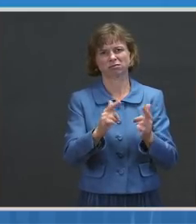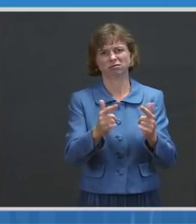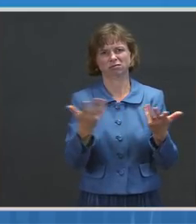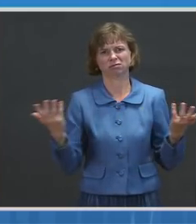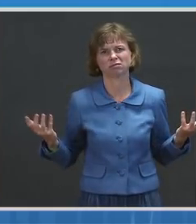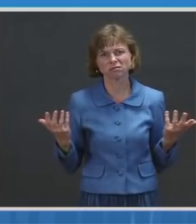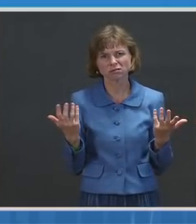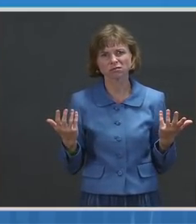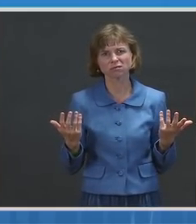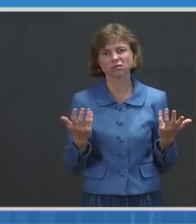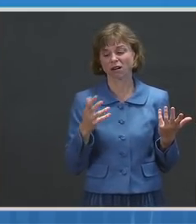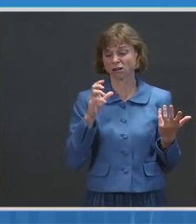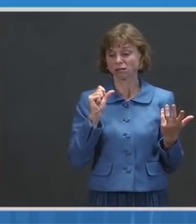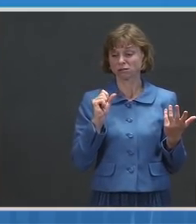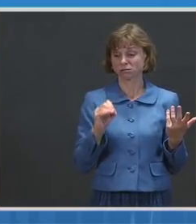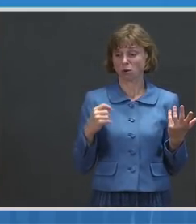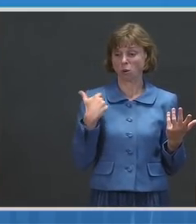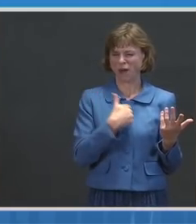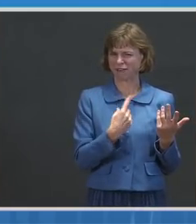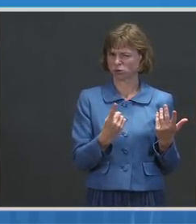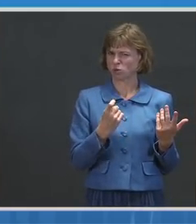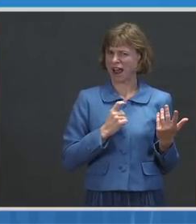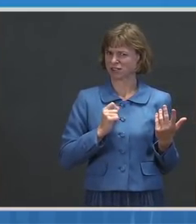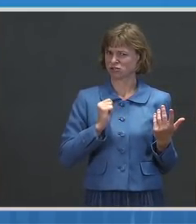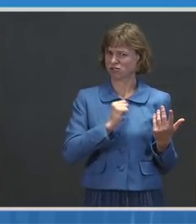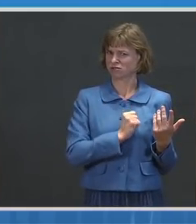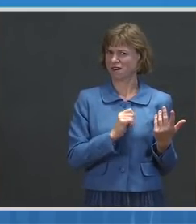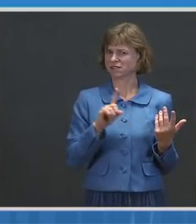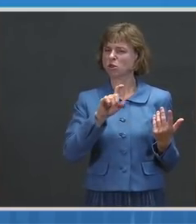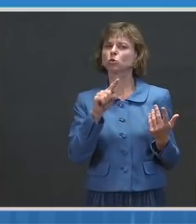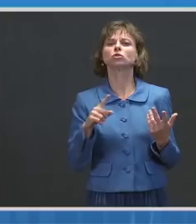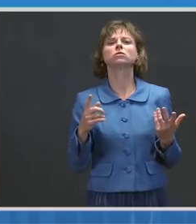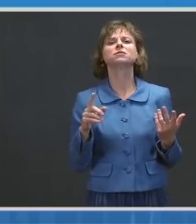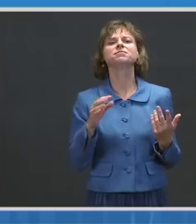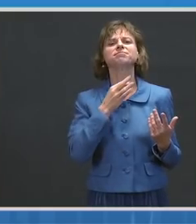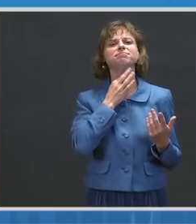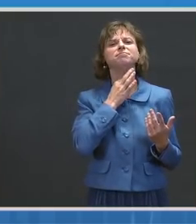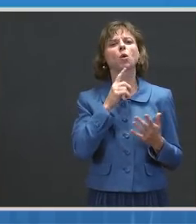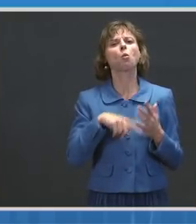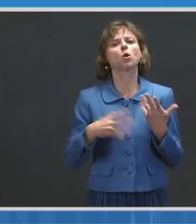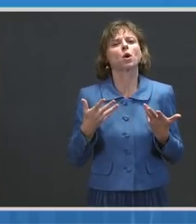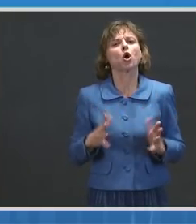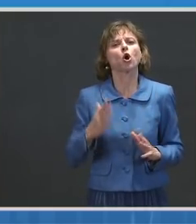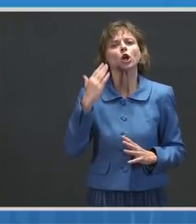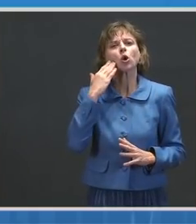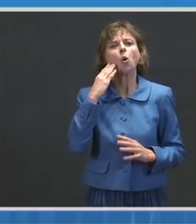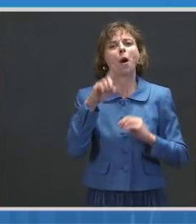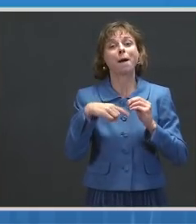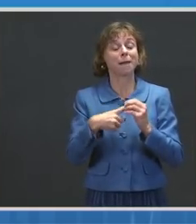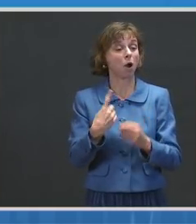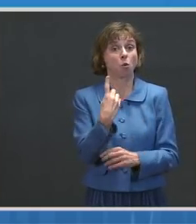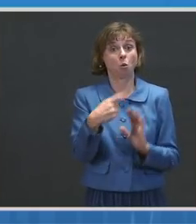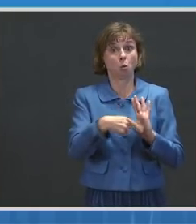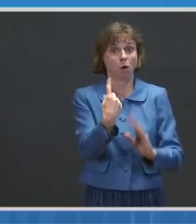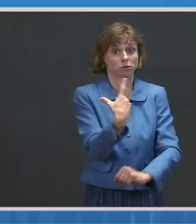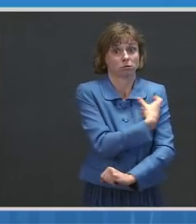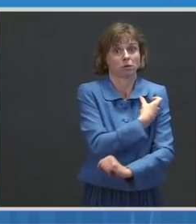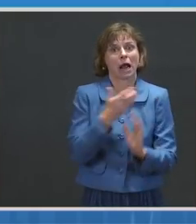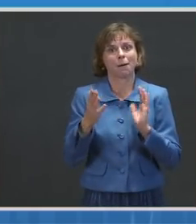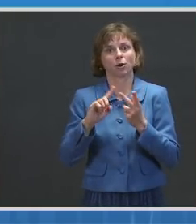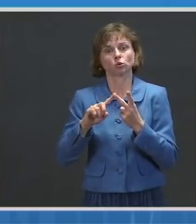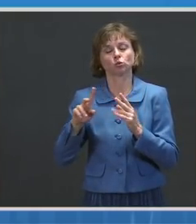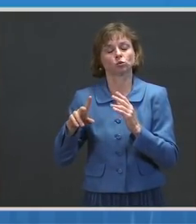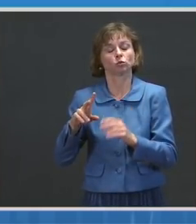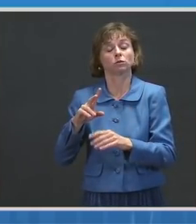ask ourselves the question is, what do we do know about one dose versus two dose? And the data, I think, are